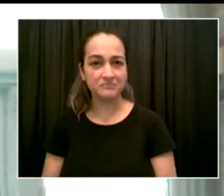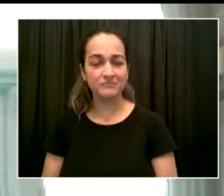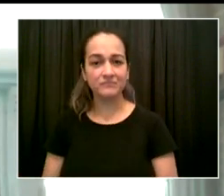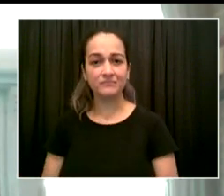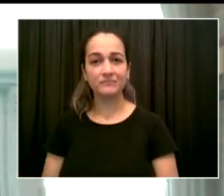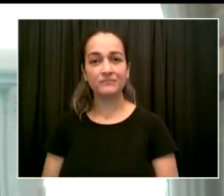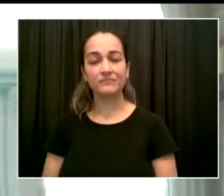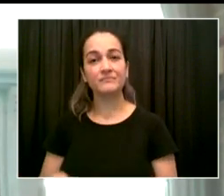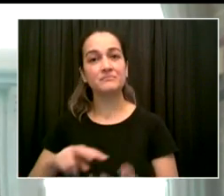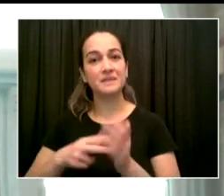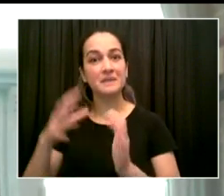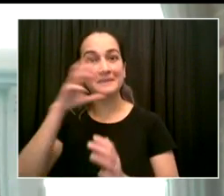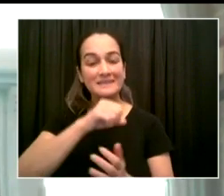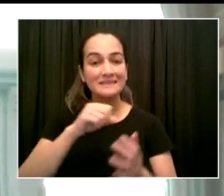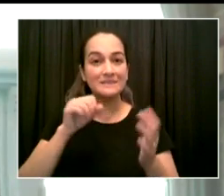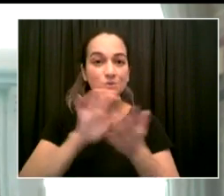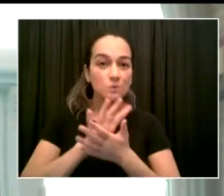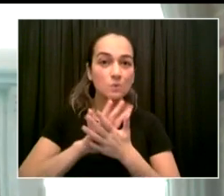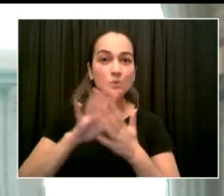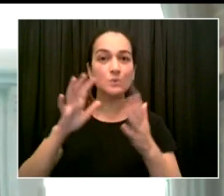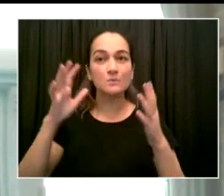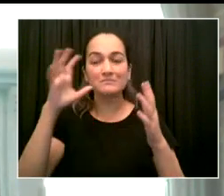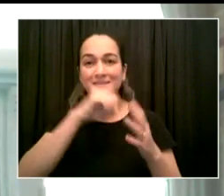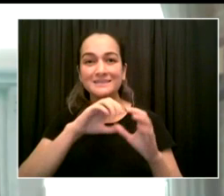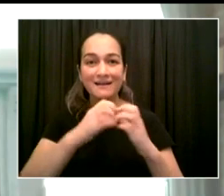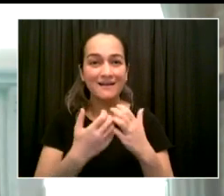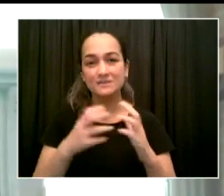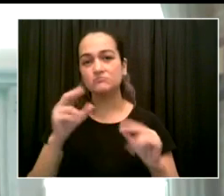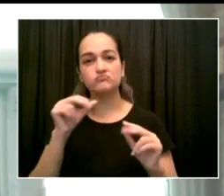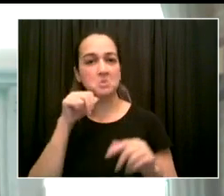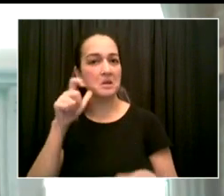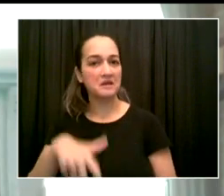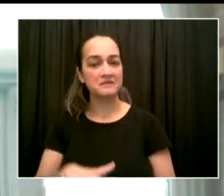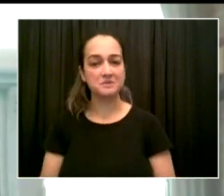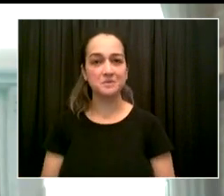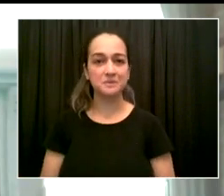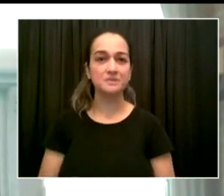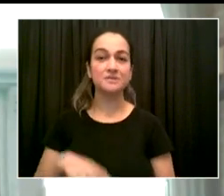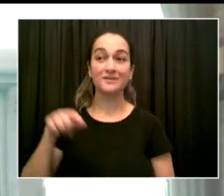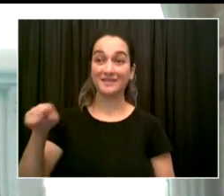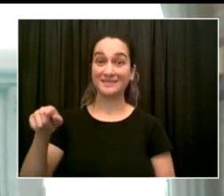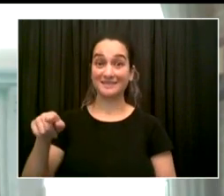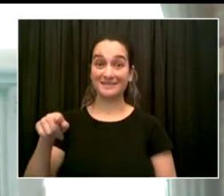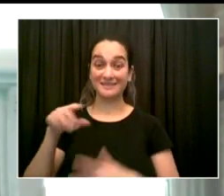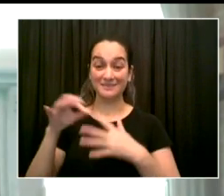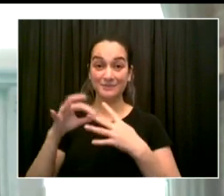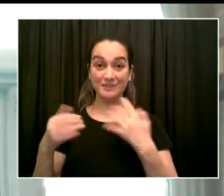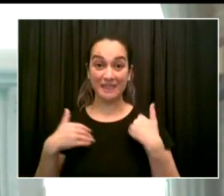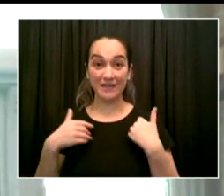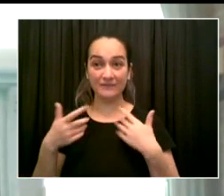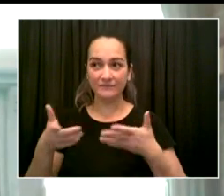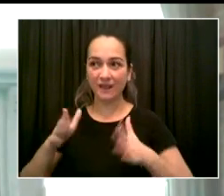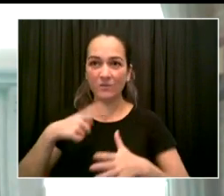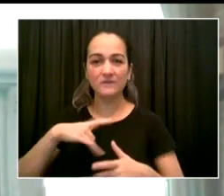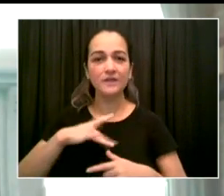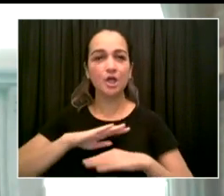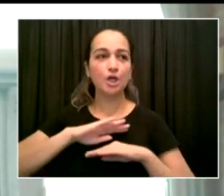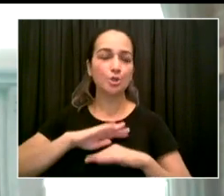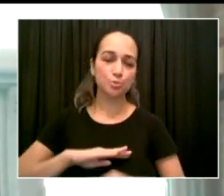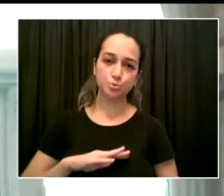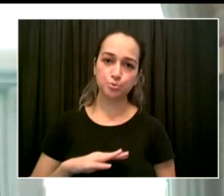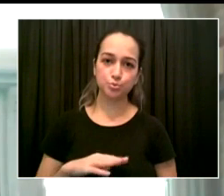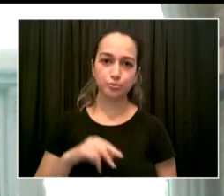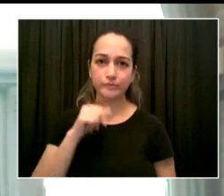process easy and accessible. Today's announcement does not mark the beginning of our work or the end of it. Our entire